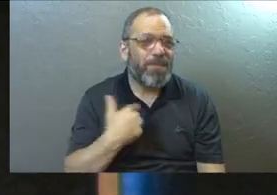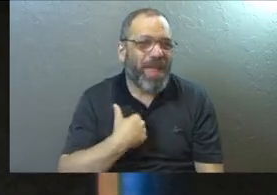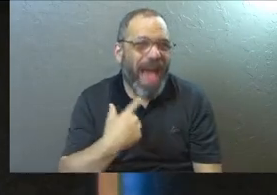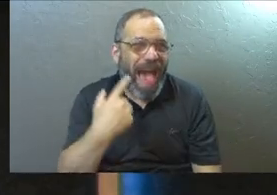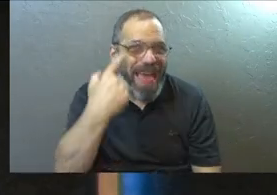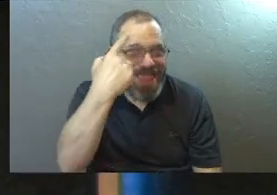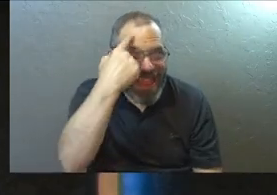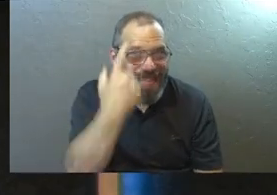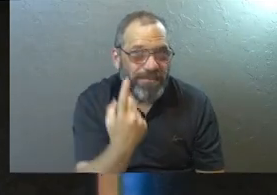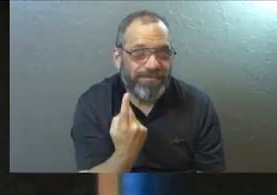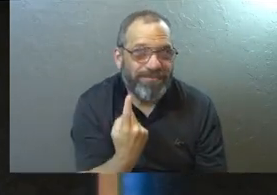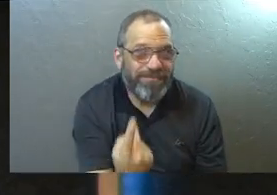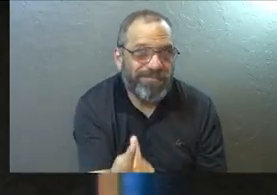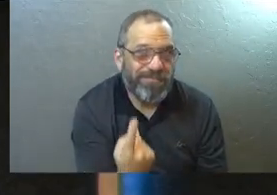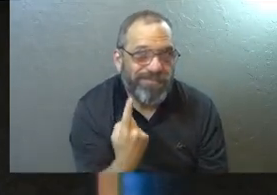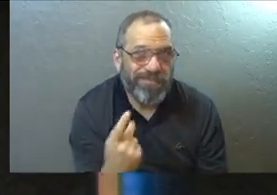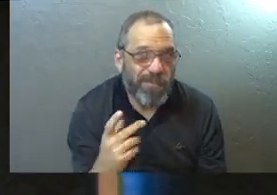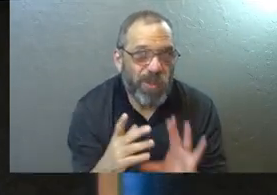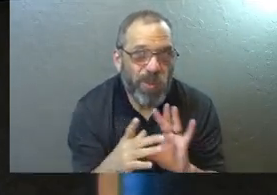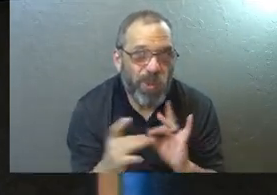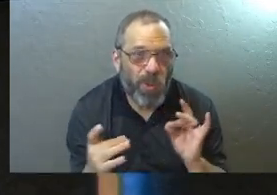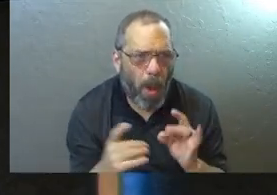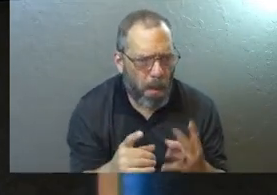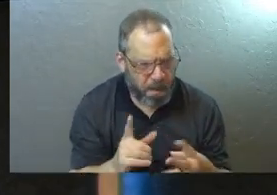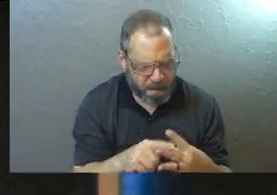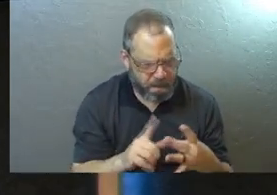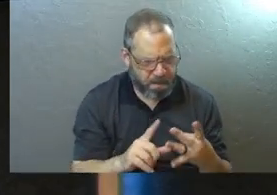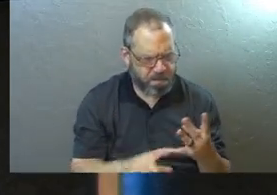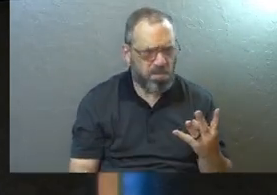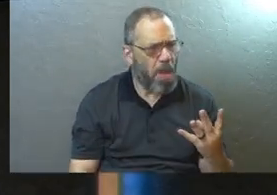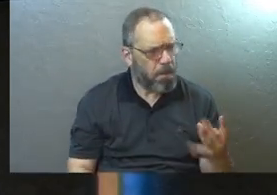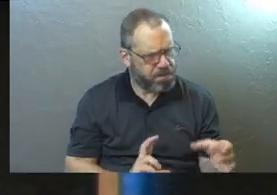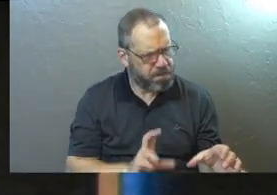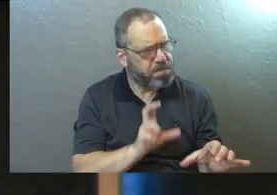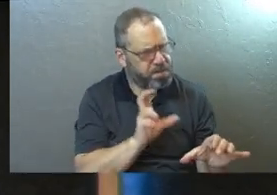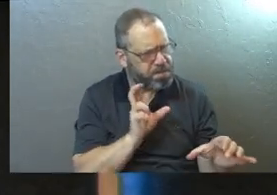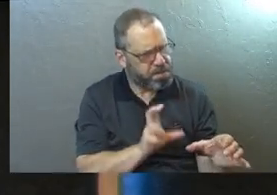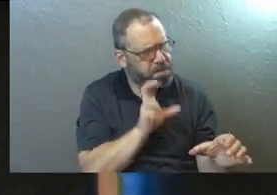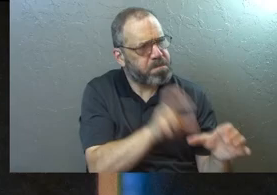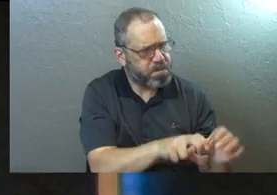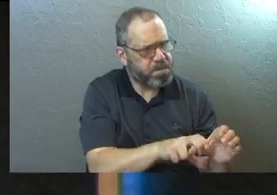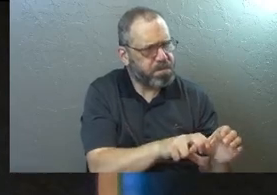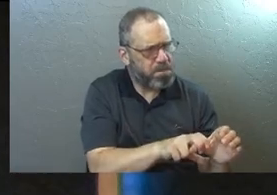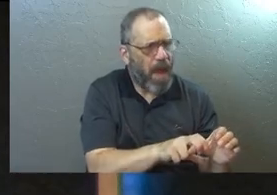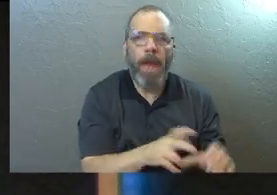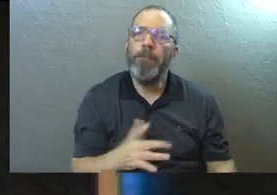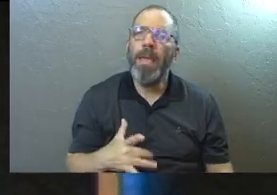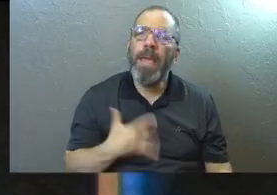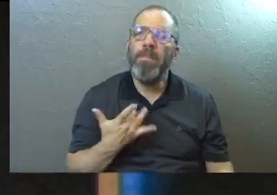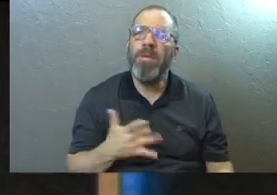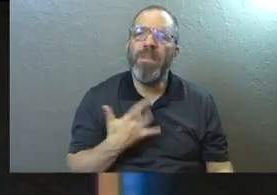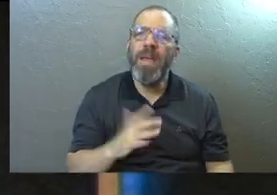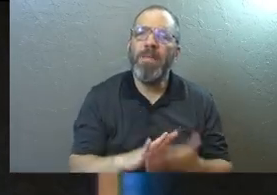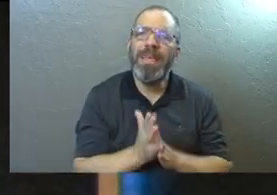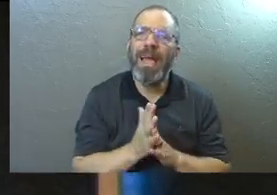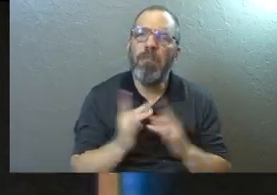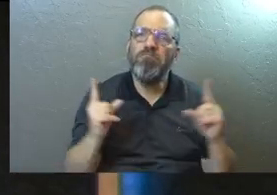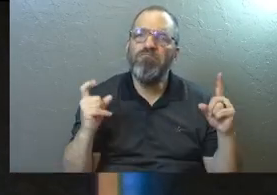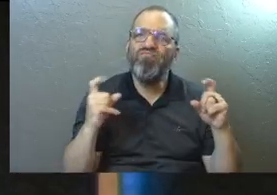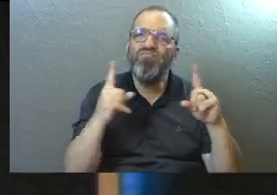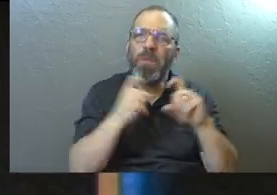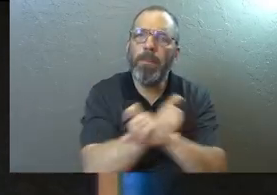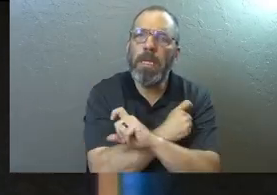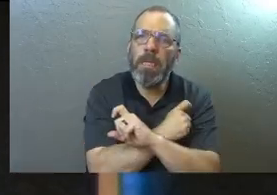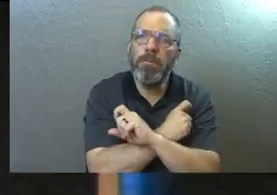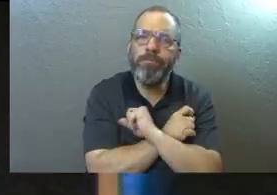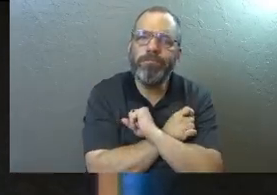some of us, maybe your story wasn't that you actually walked away from God. Maybe your feelings just got complicated instead.